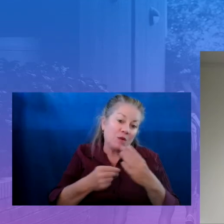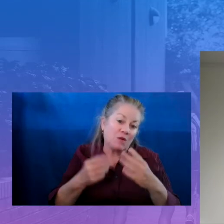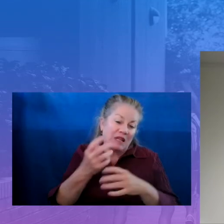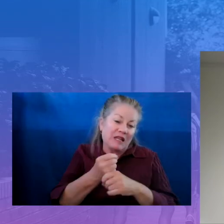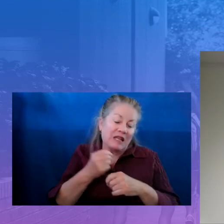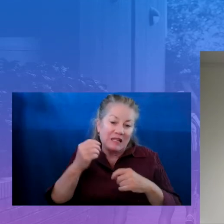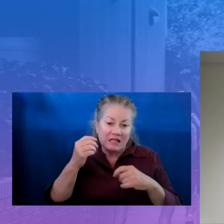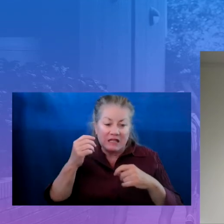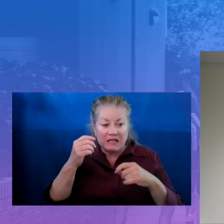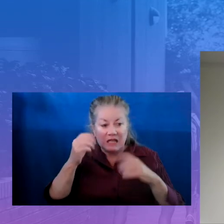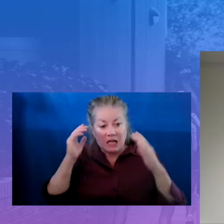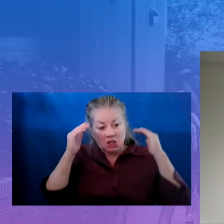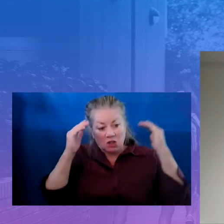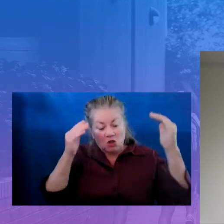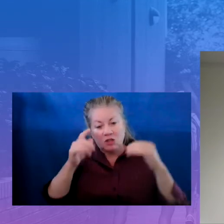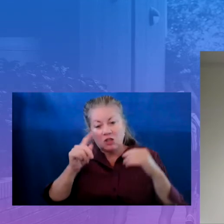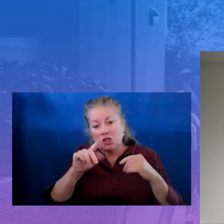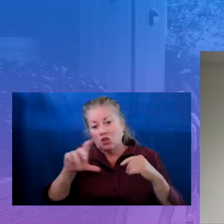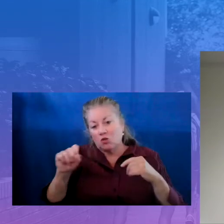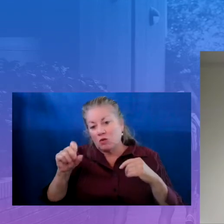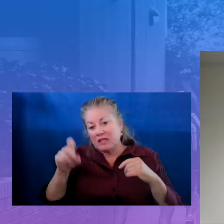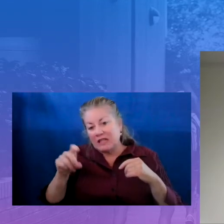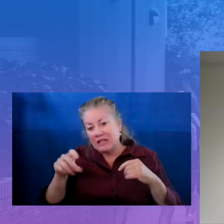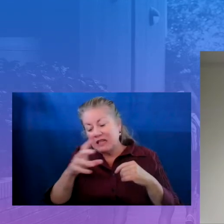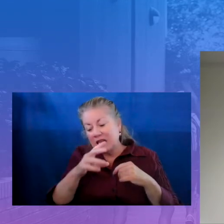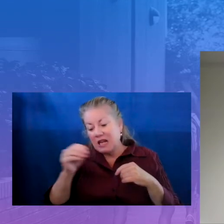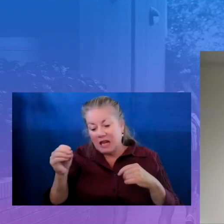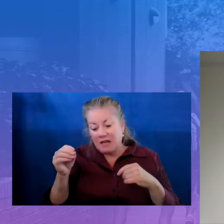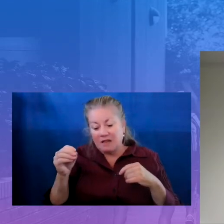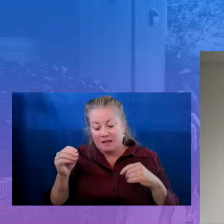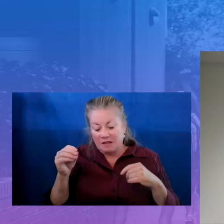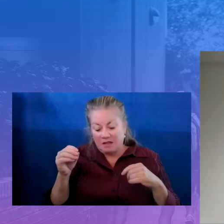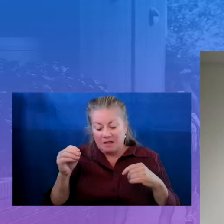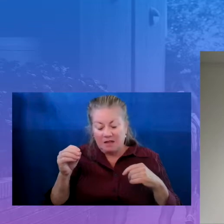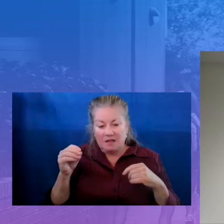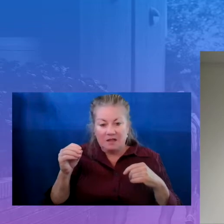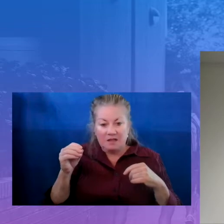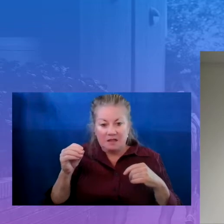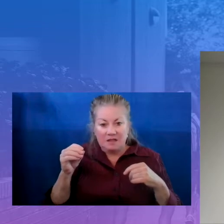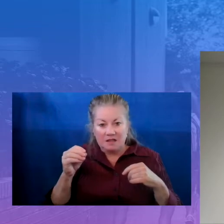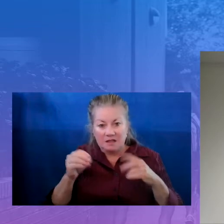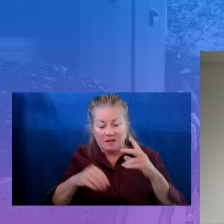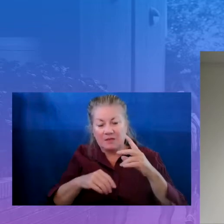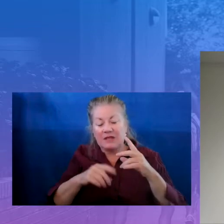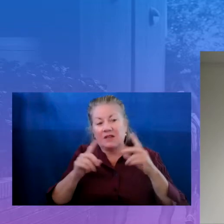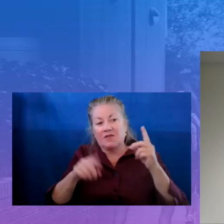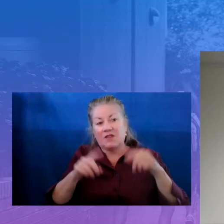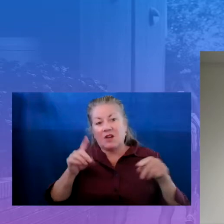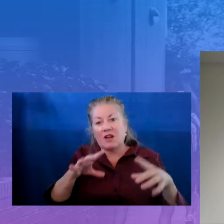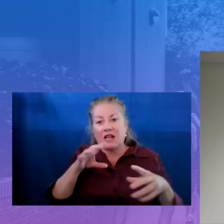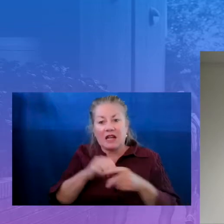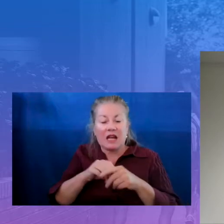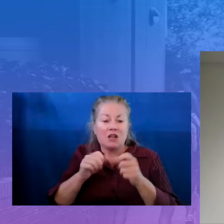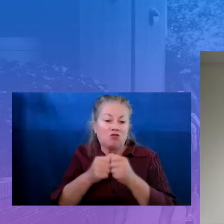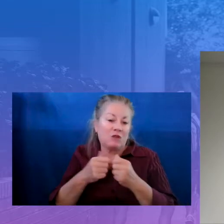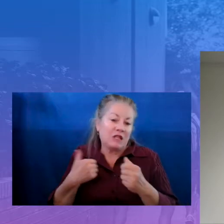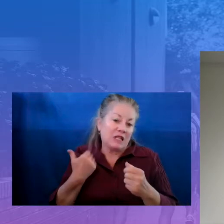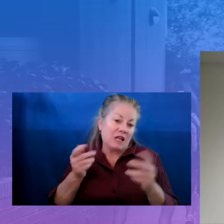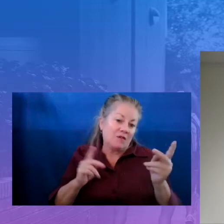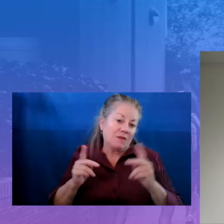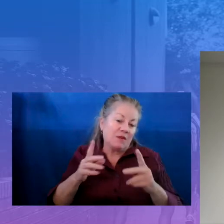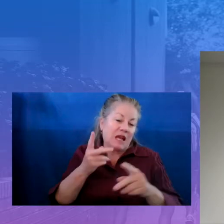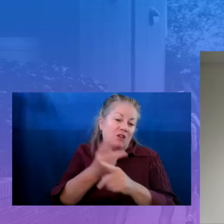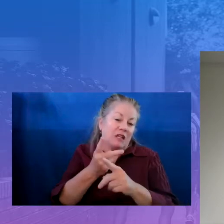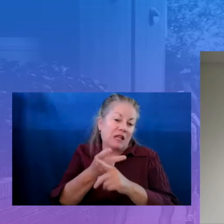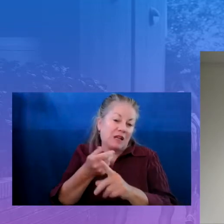to be very engaged with young people, but also to take care of themselves. So